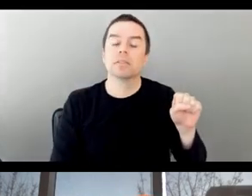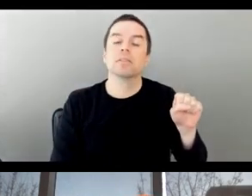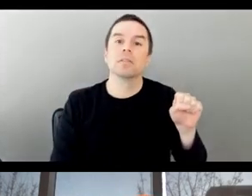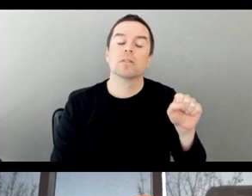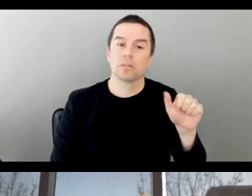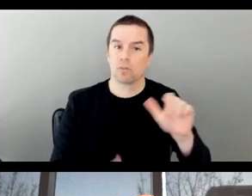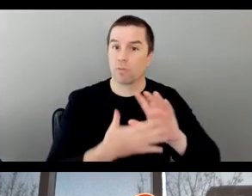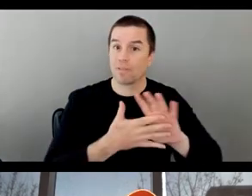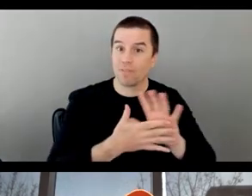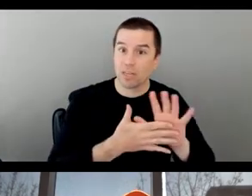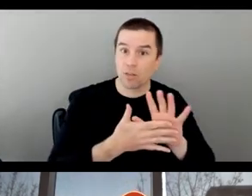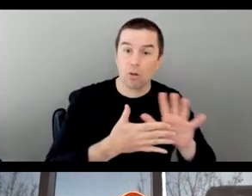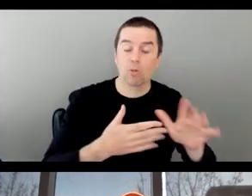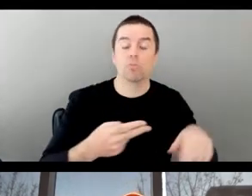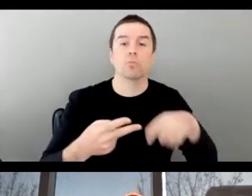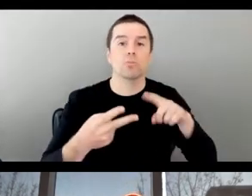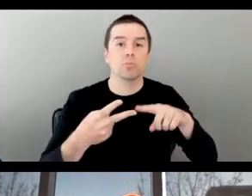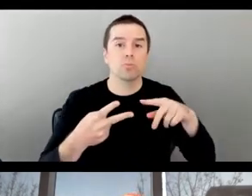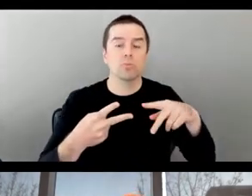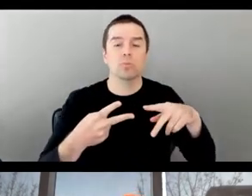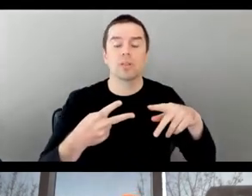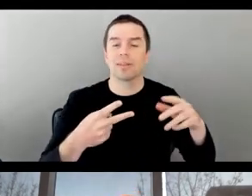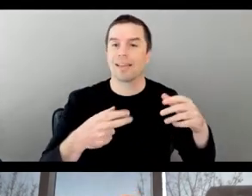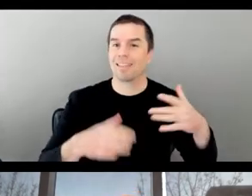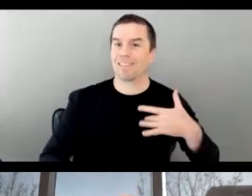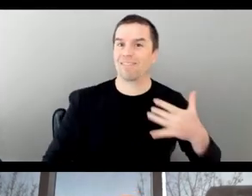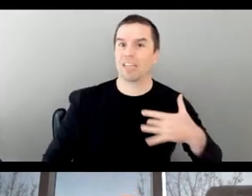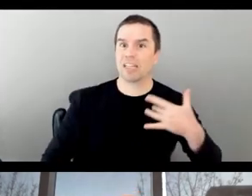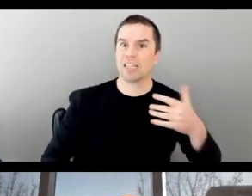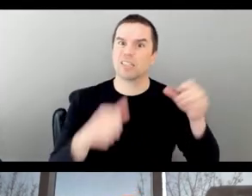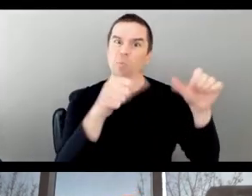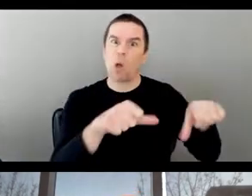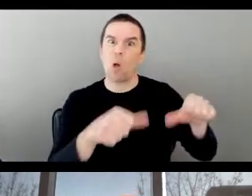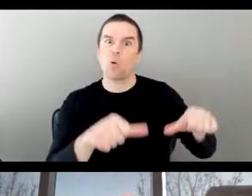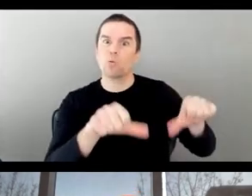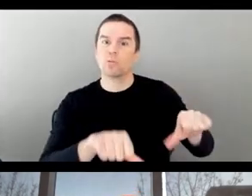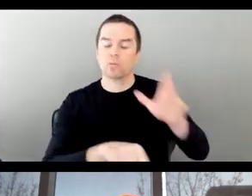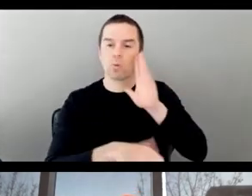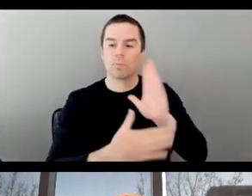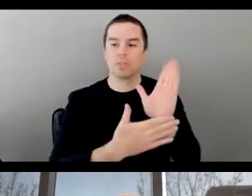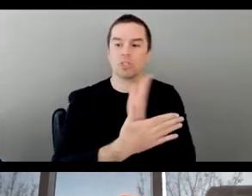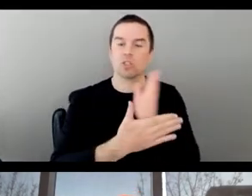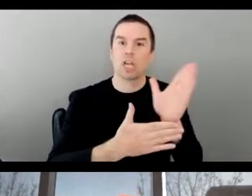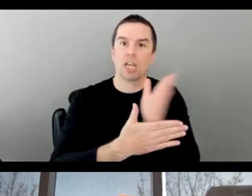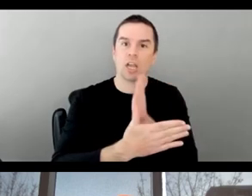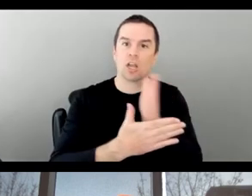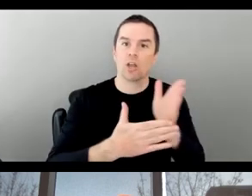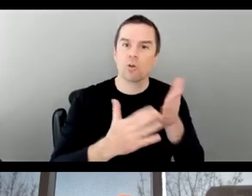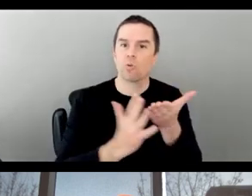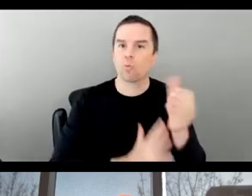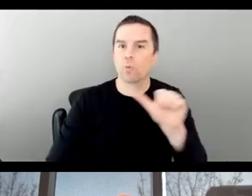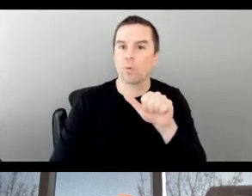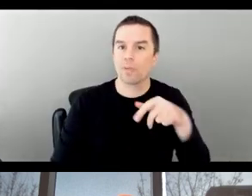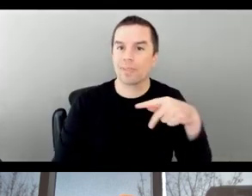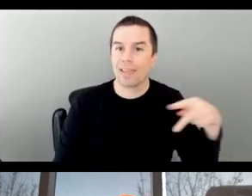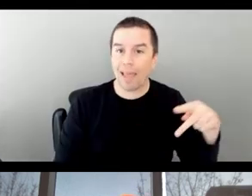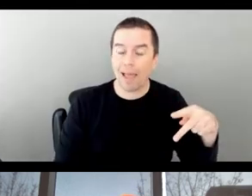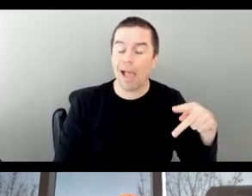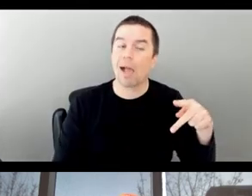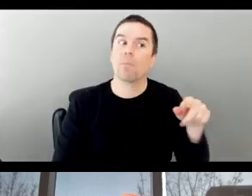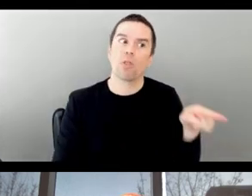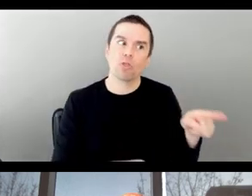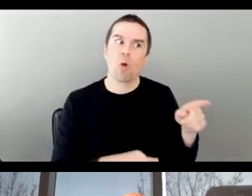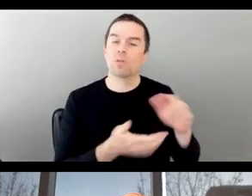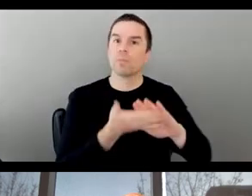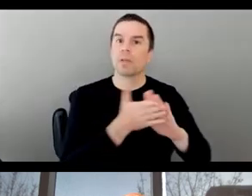post feelings are now going to be shared, you know, obviously, you know, through the app. There's broadcasts that now that the team